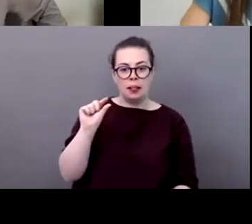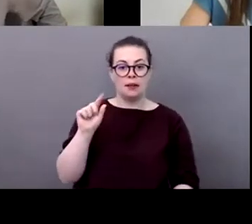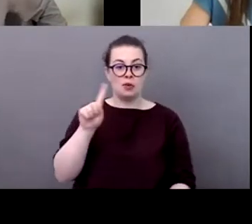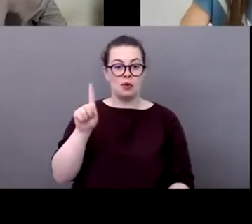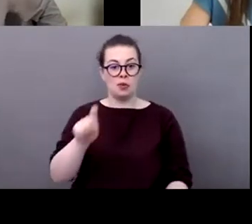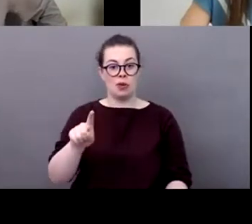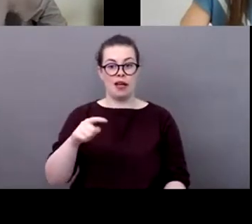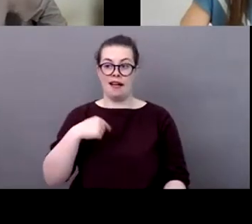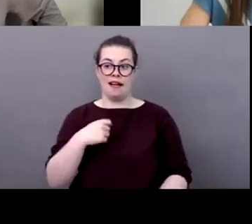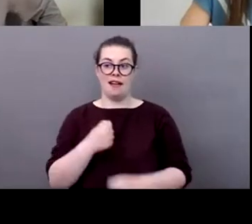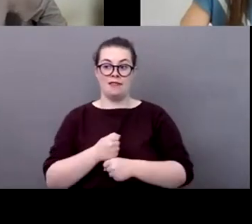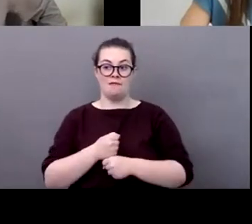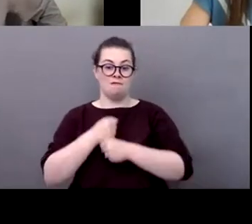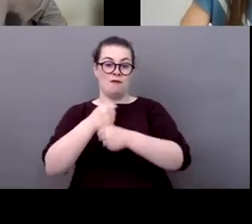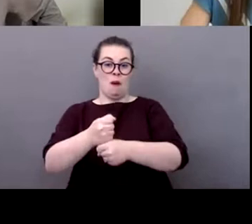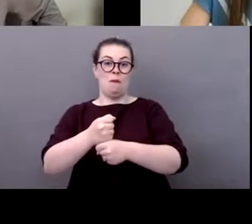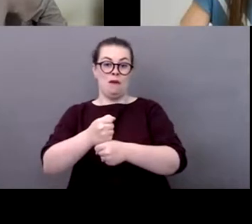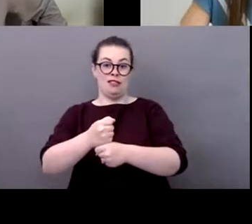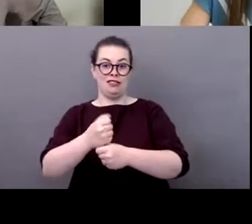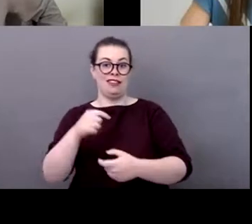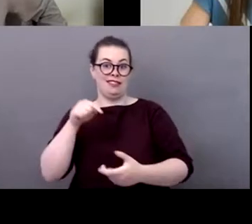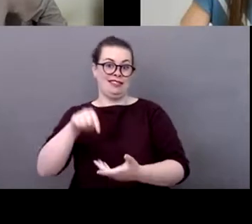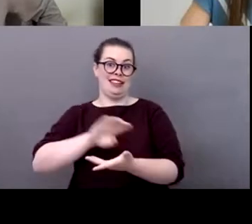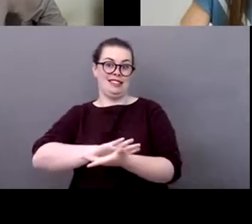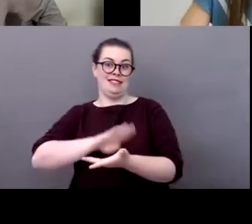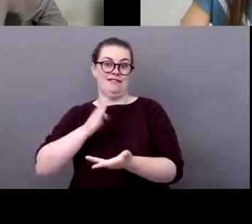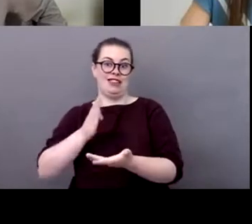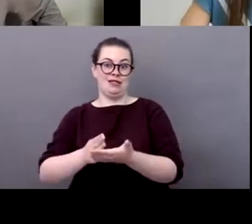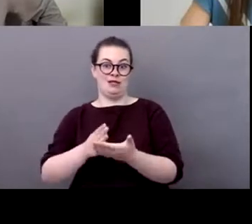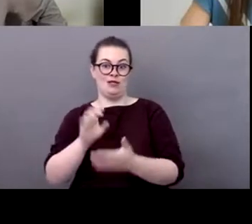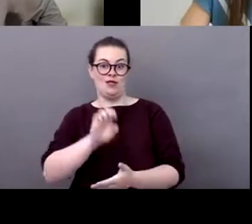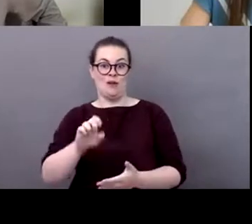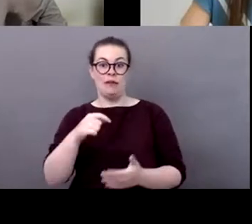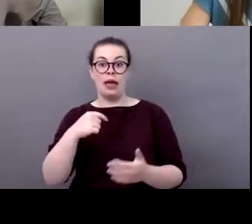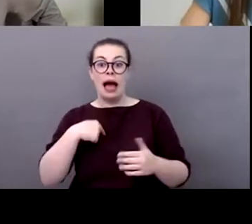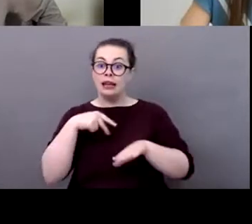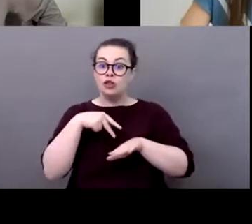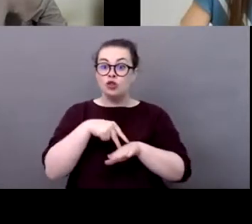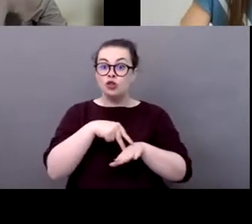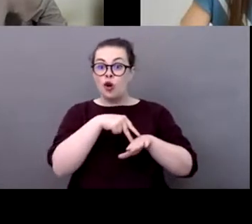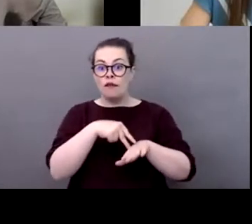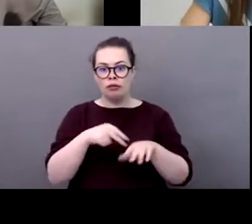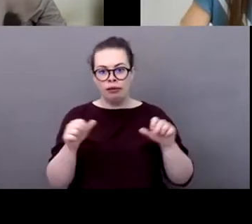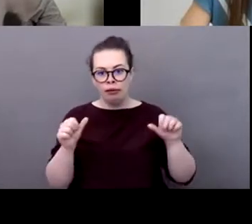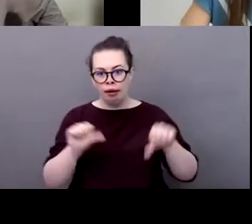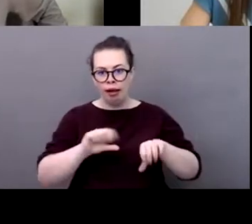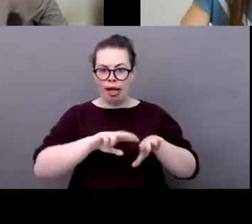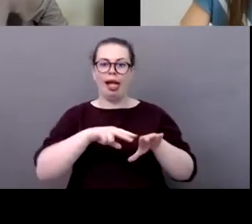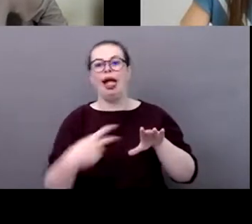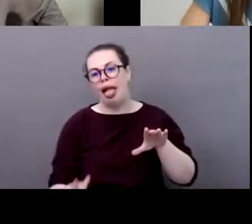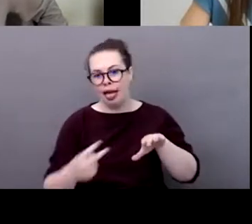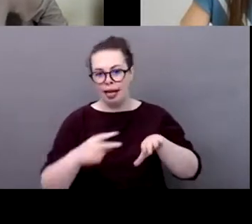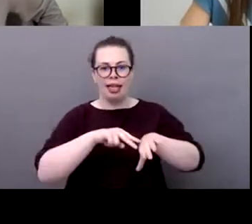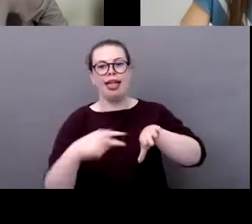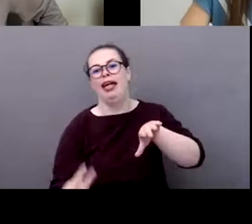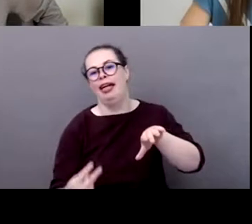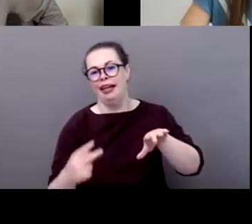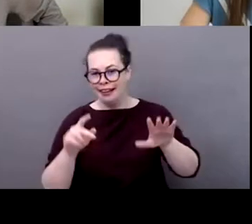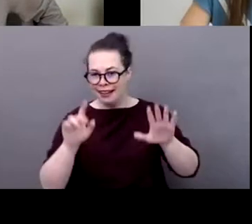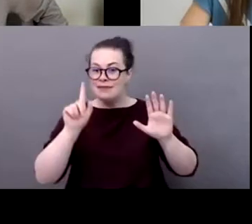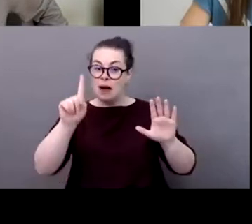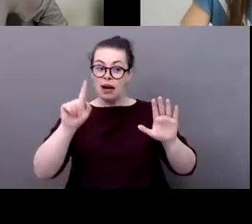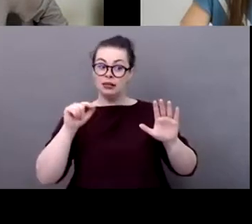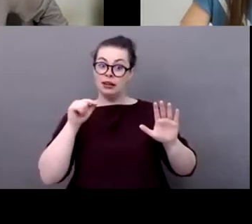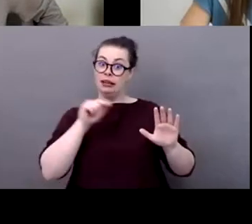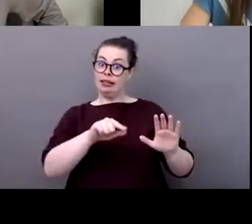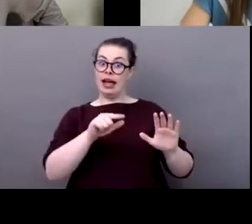of surfrider foundation europe uh even though i'm a terrible surfer myself i mean uh surfing and all those sports are part of the